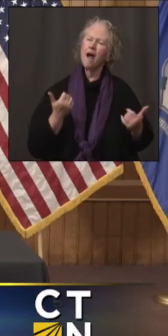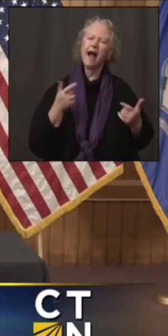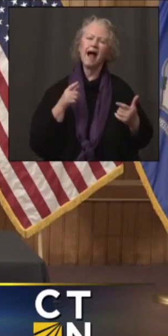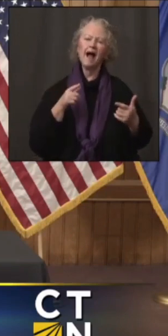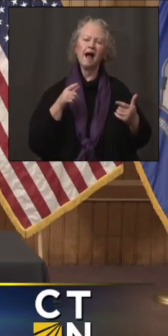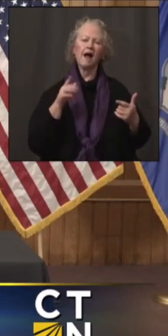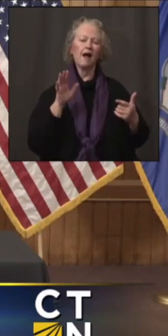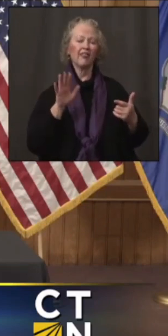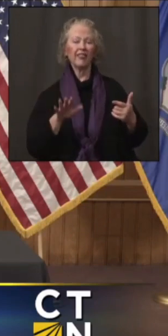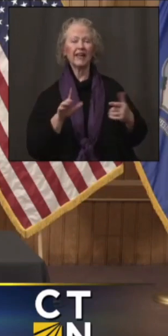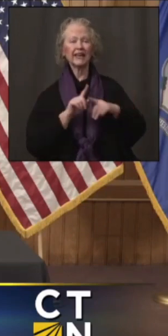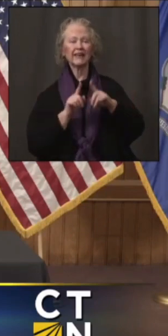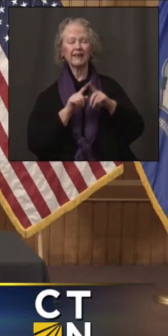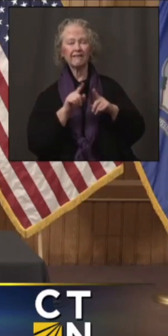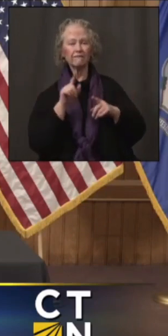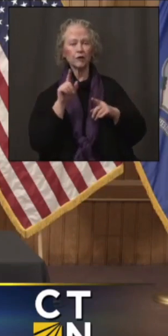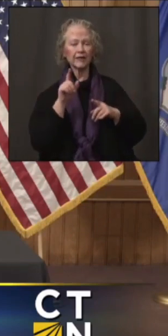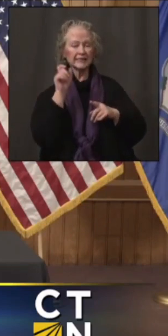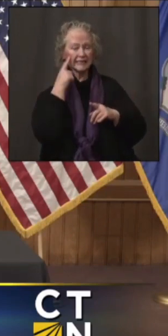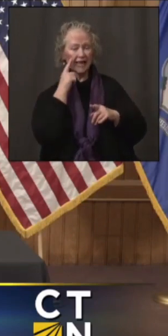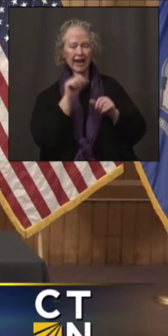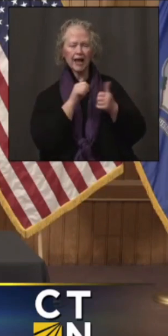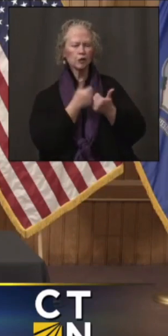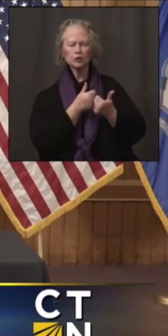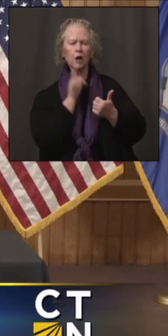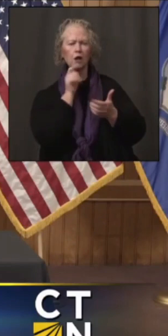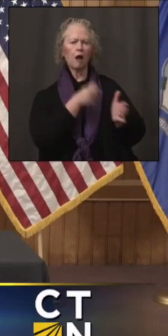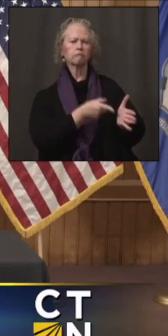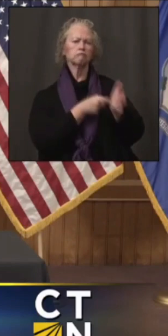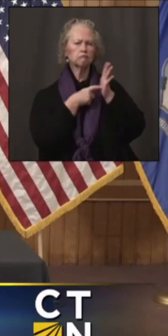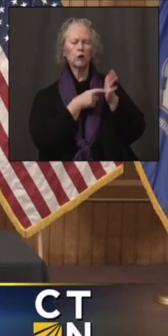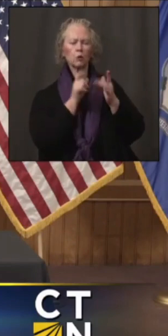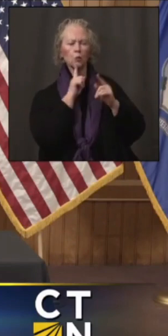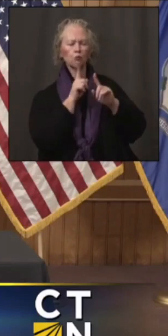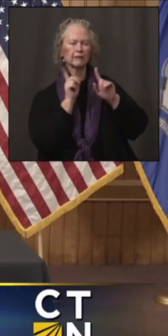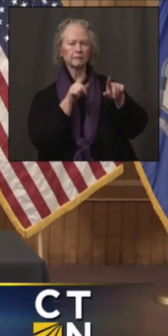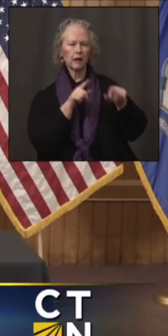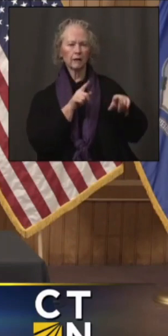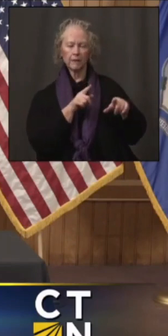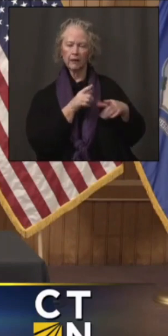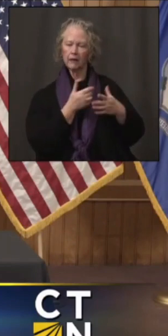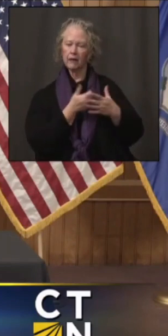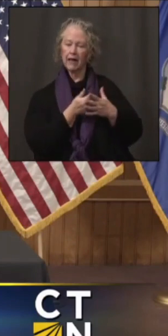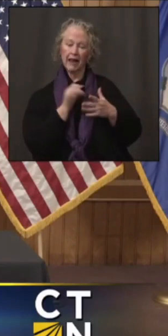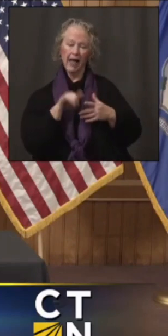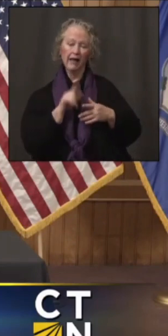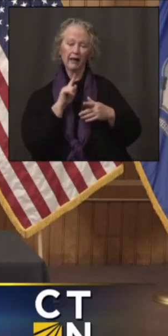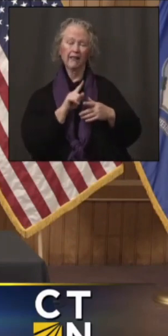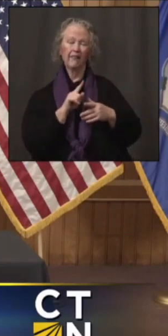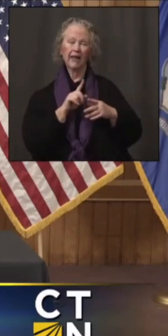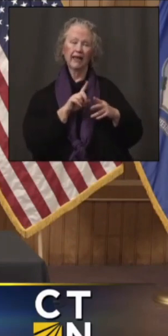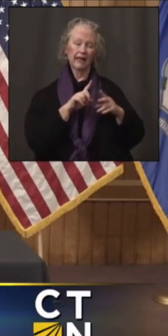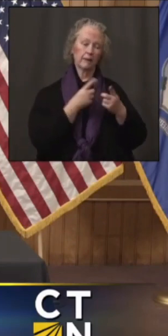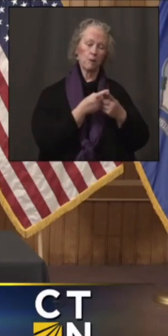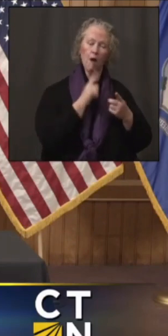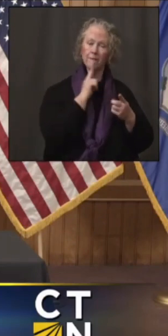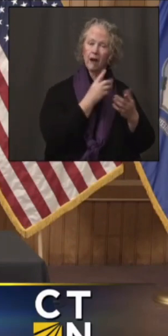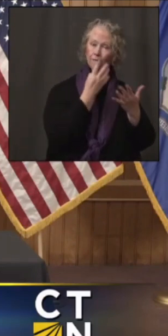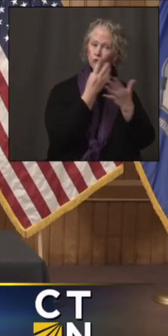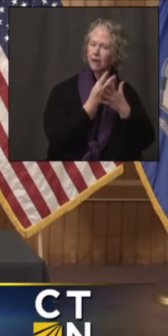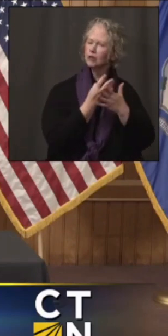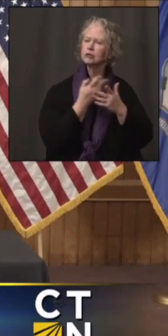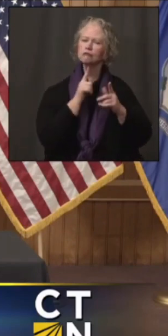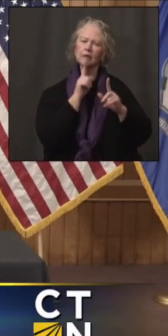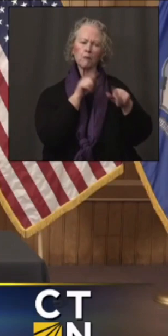for different, for different groups living in different congregate settings? Like for instance, DMS and the department of correction report their numbers differently on a weekly or daily